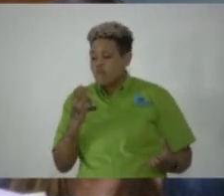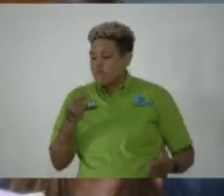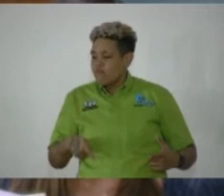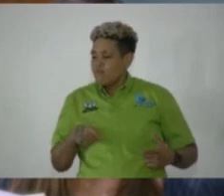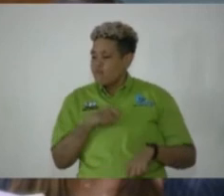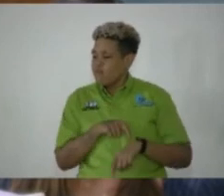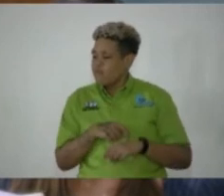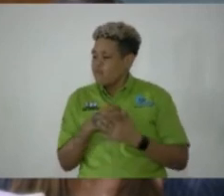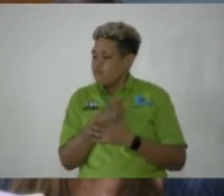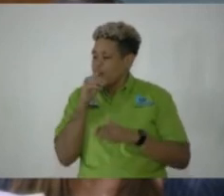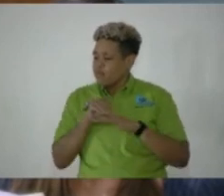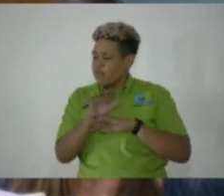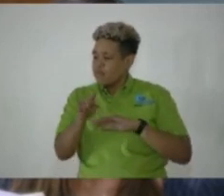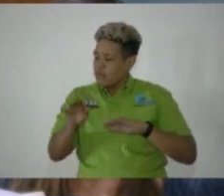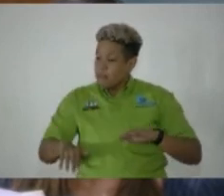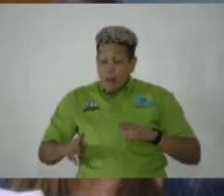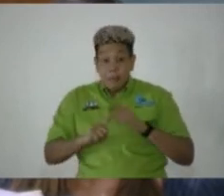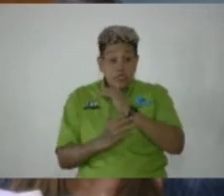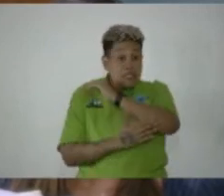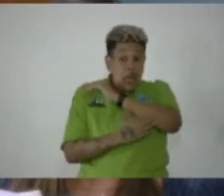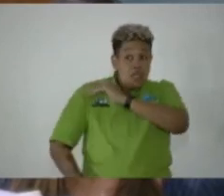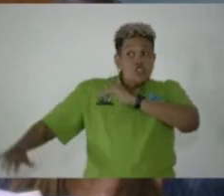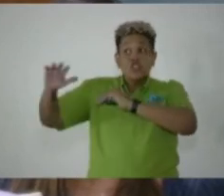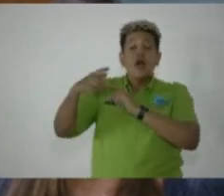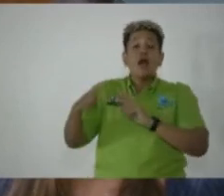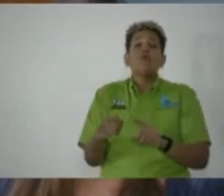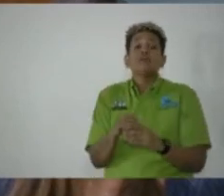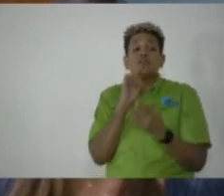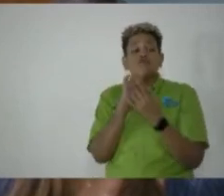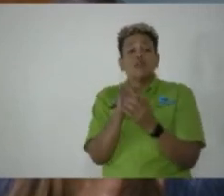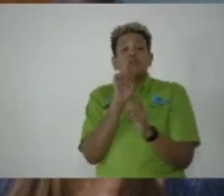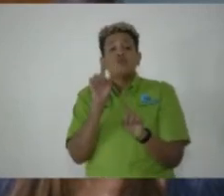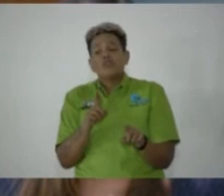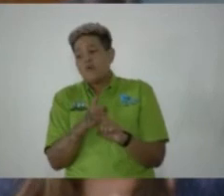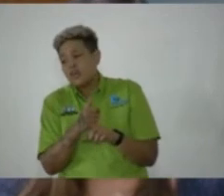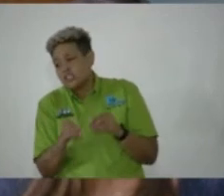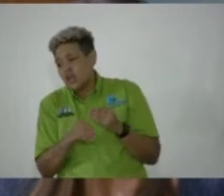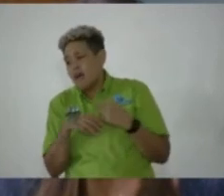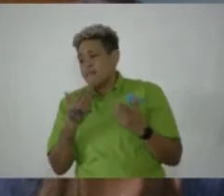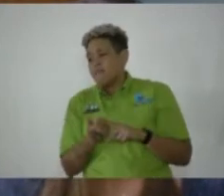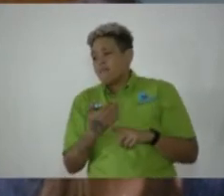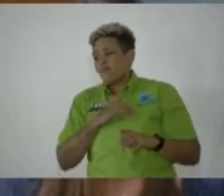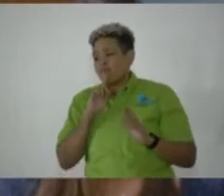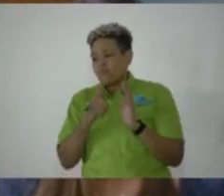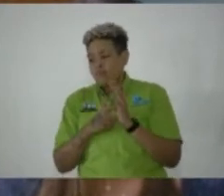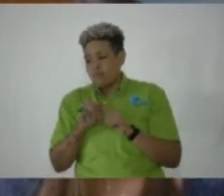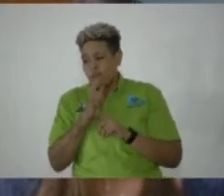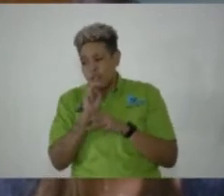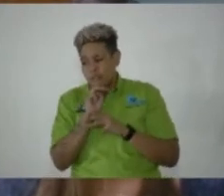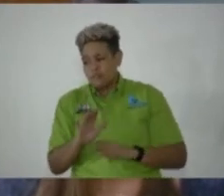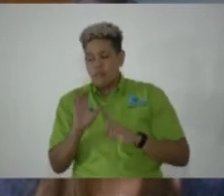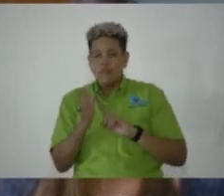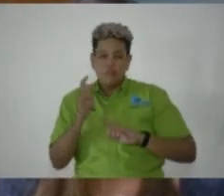this occasion to advise this House and the nation that in response to my request as Minister of